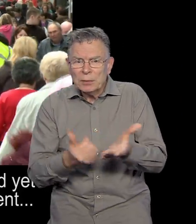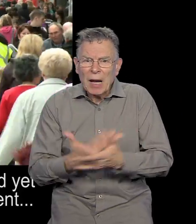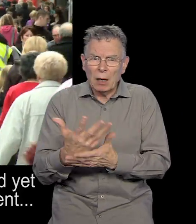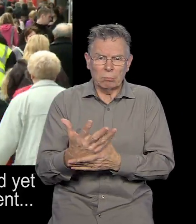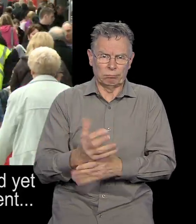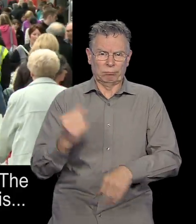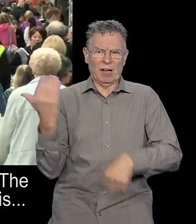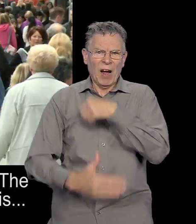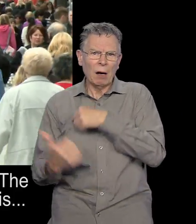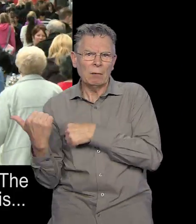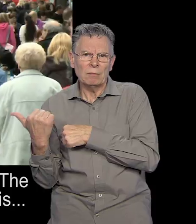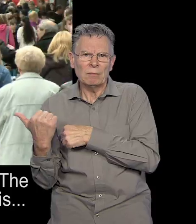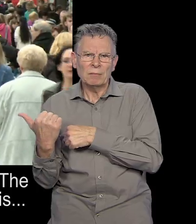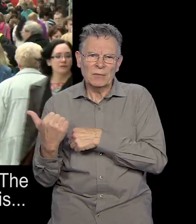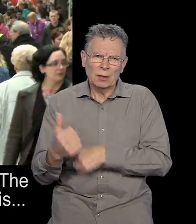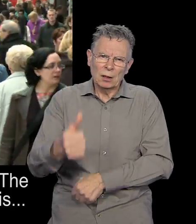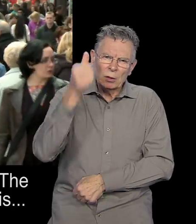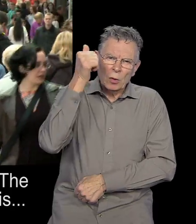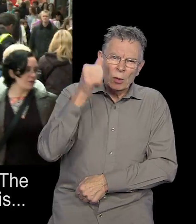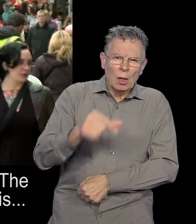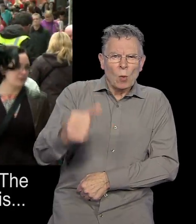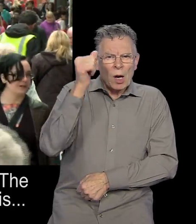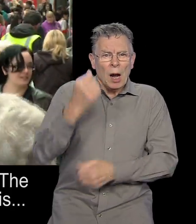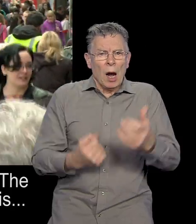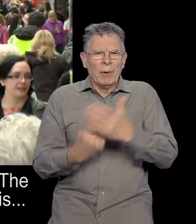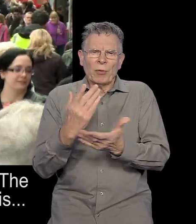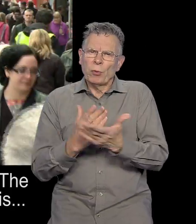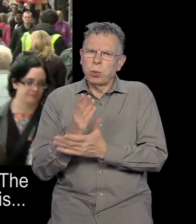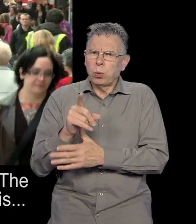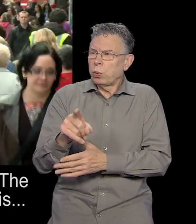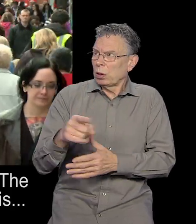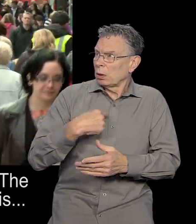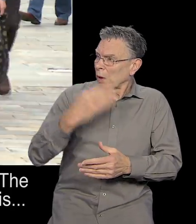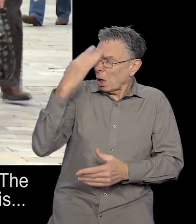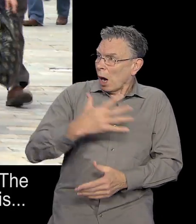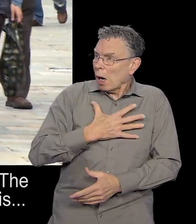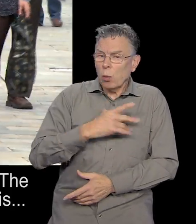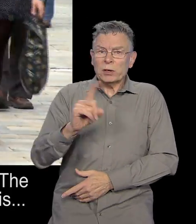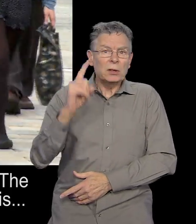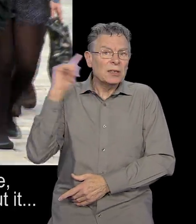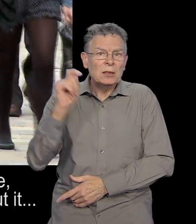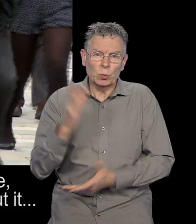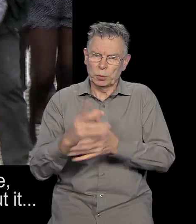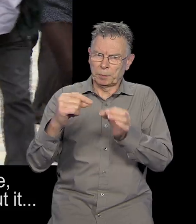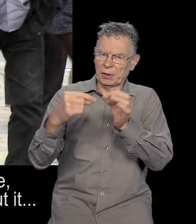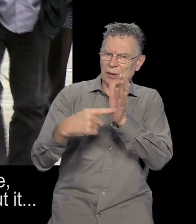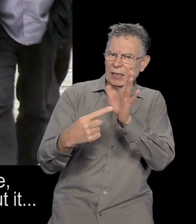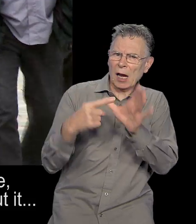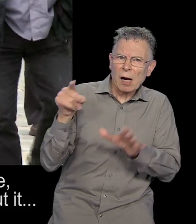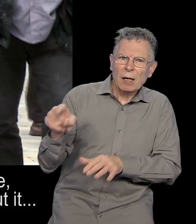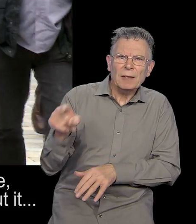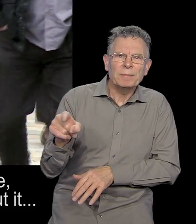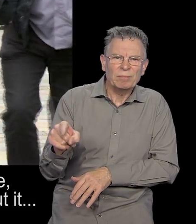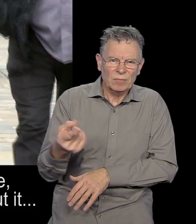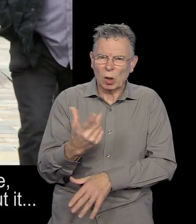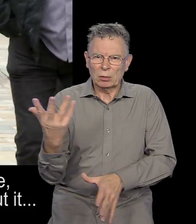never spent a penny to let anybody know. There's the only awareness that happens is through the